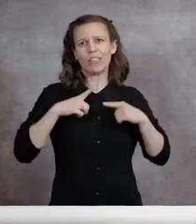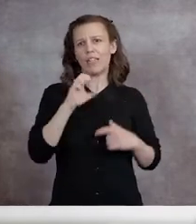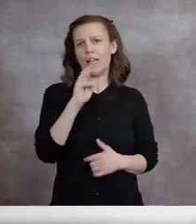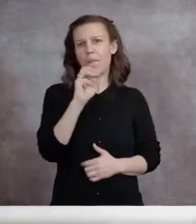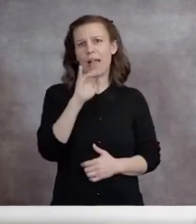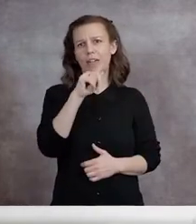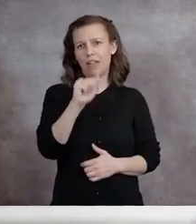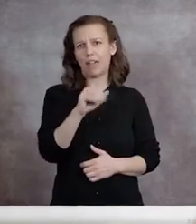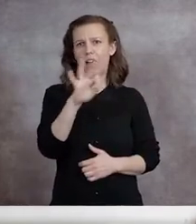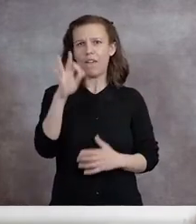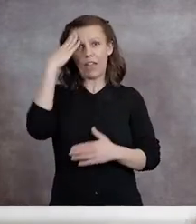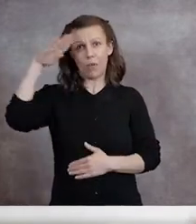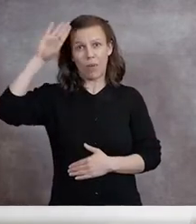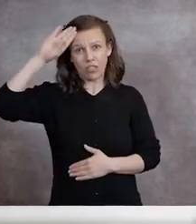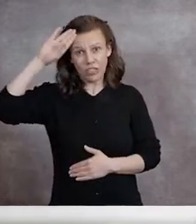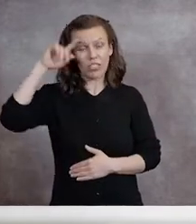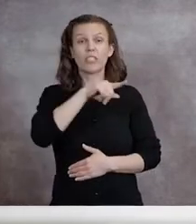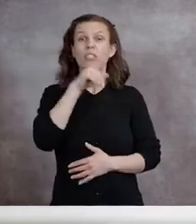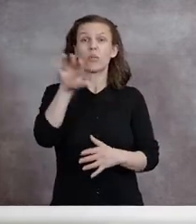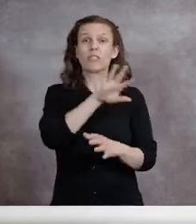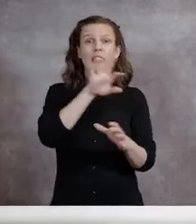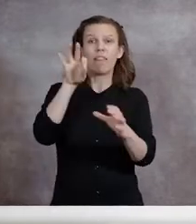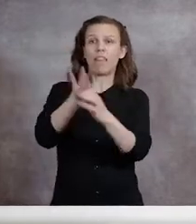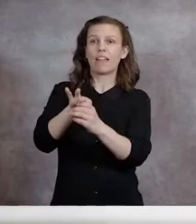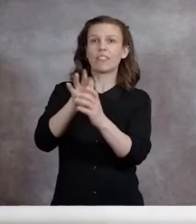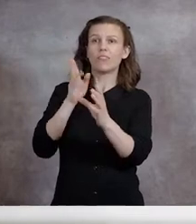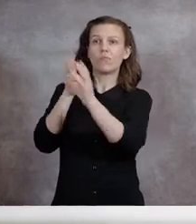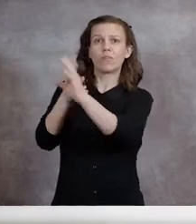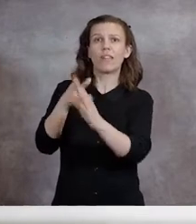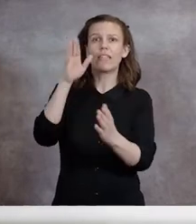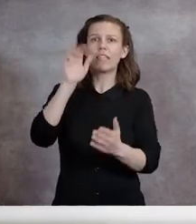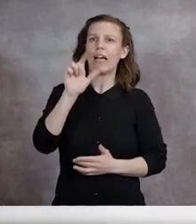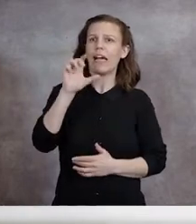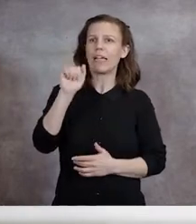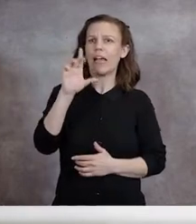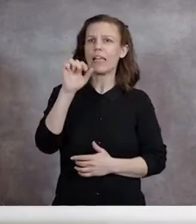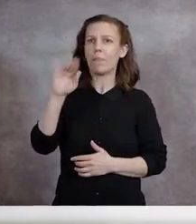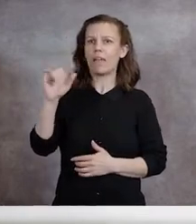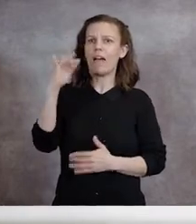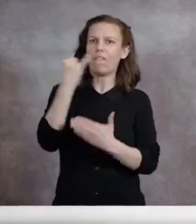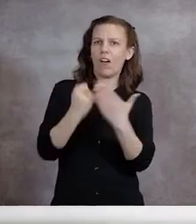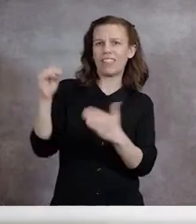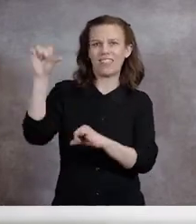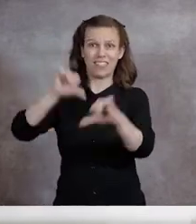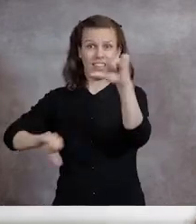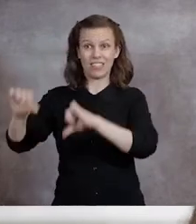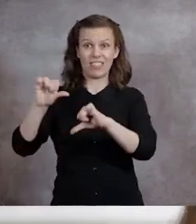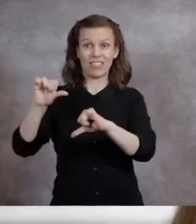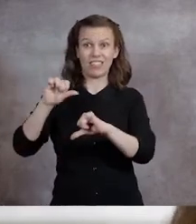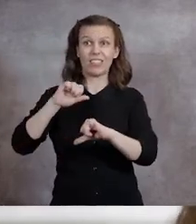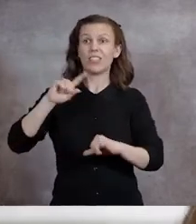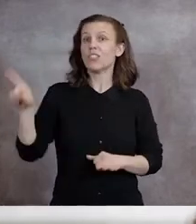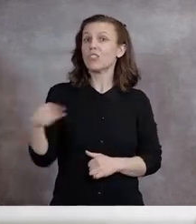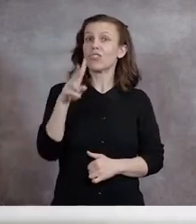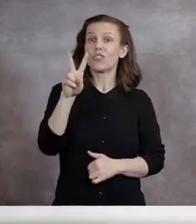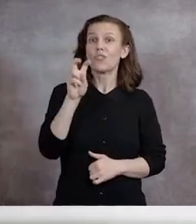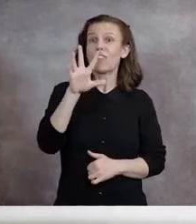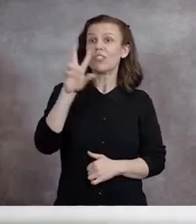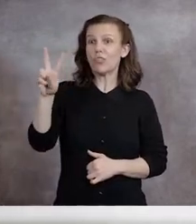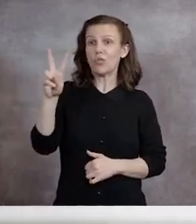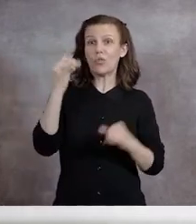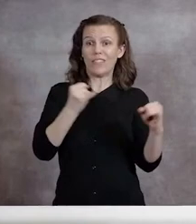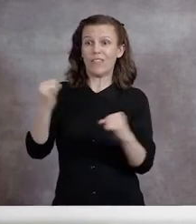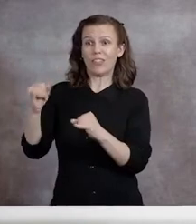Emerita of Anthropology, was elected to the Academy of Arts and Sciences, one of only 252 outstanding